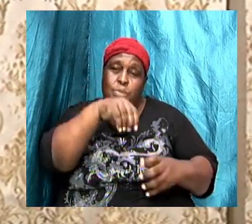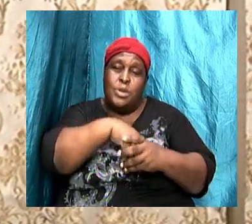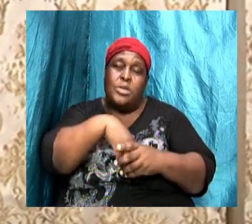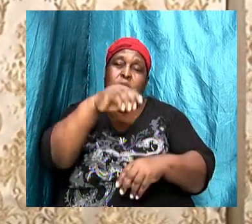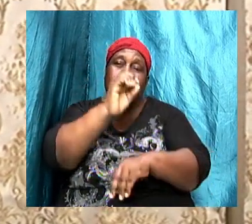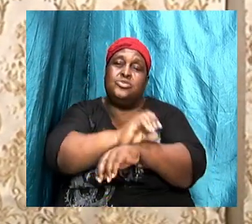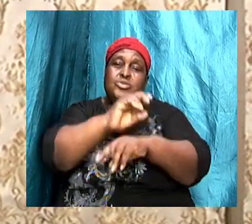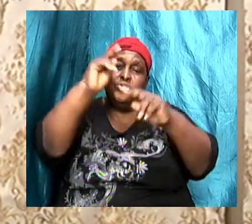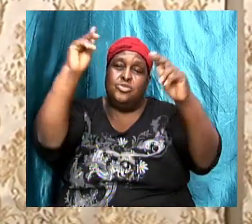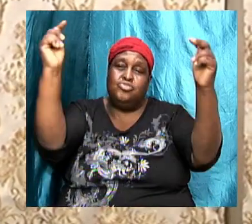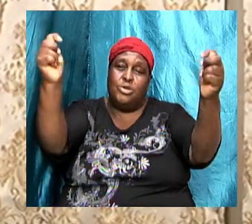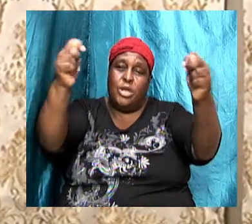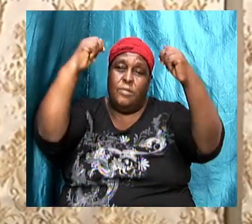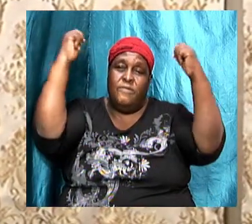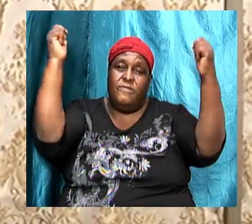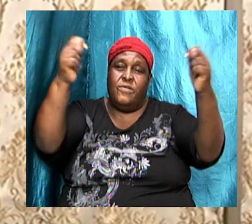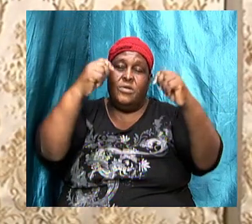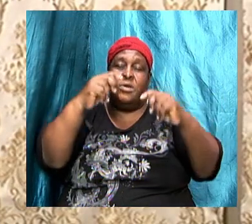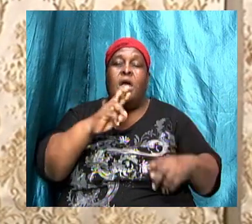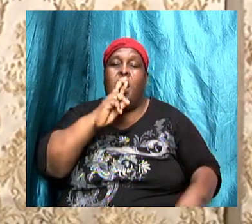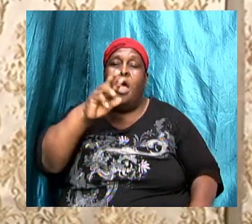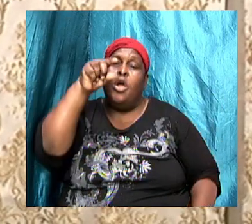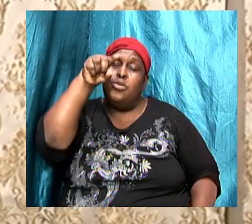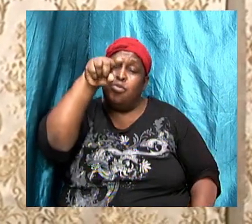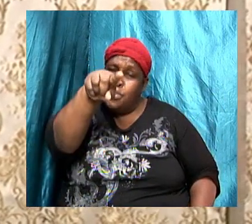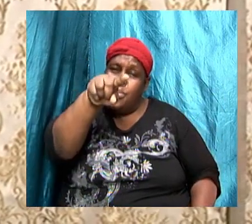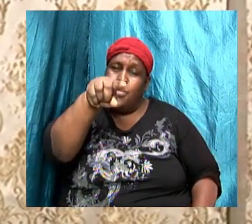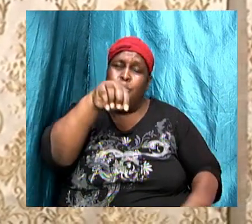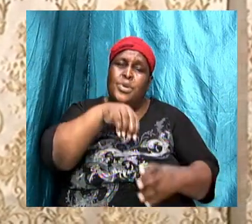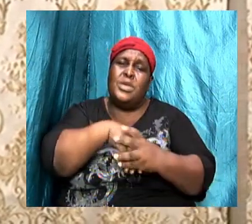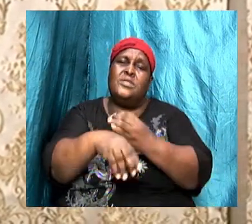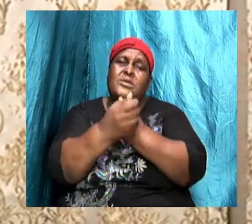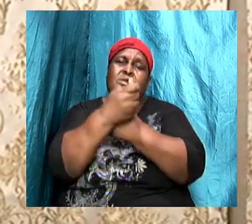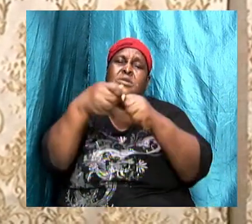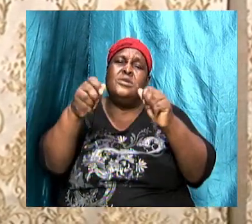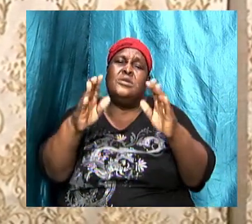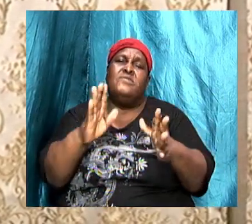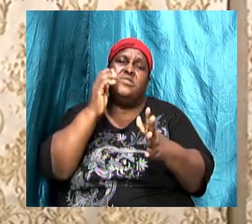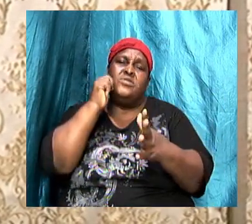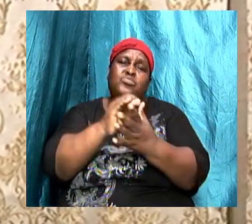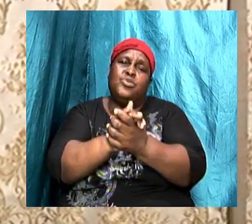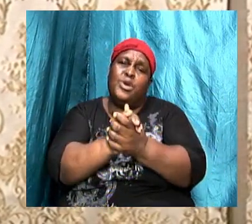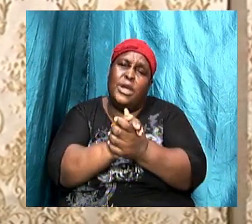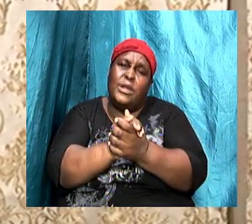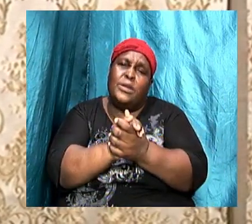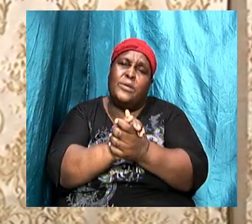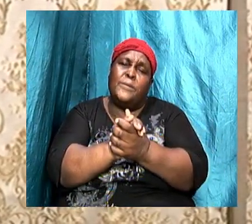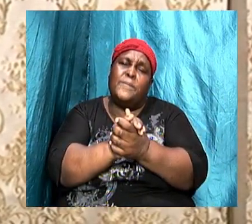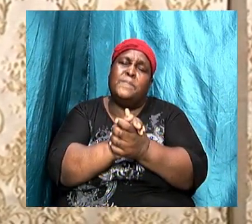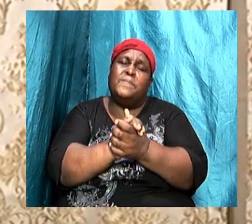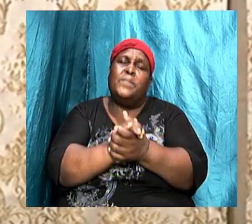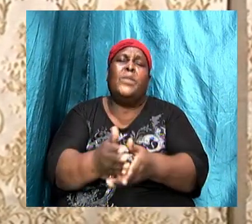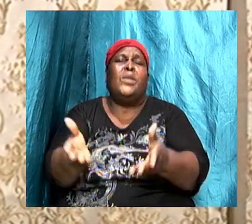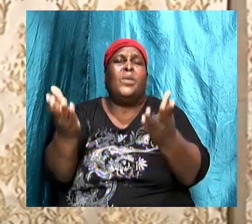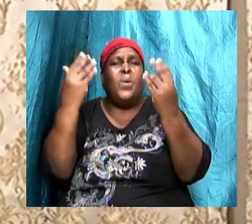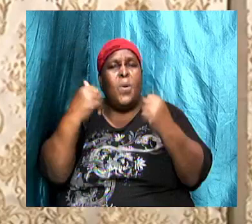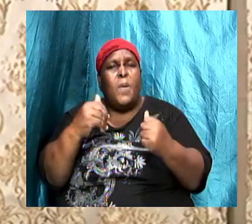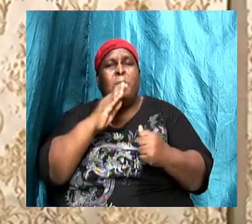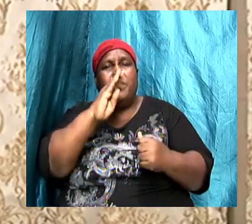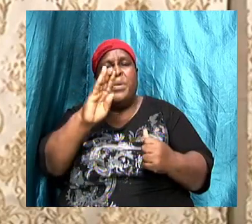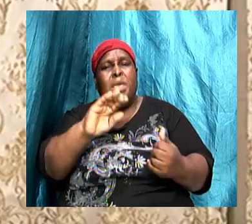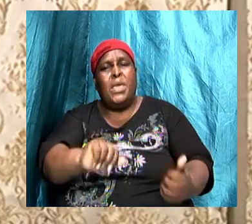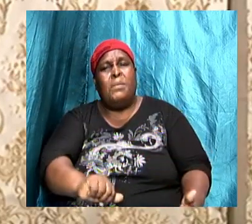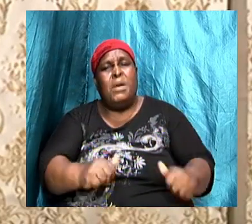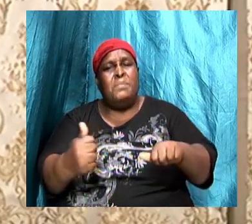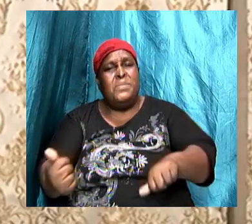triumphant? Are you in the Savior's bride? Come on over here and be baptized